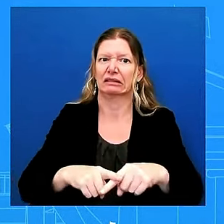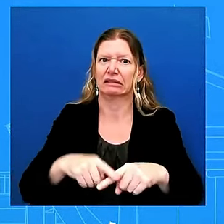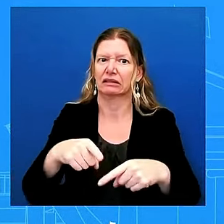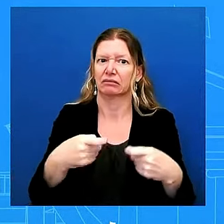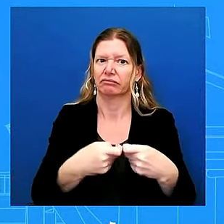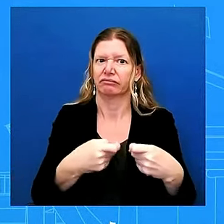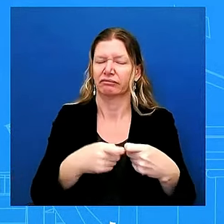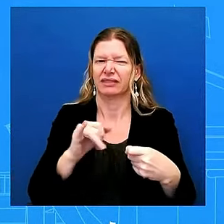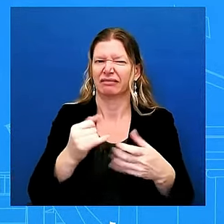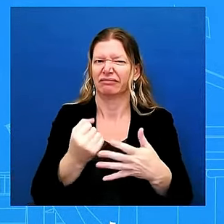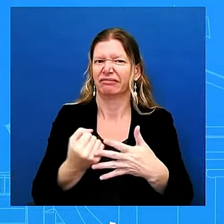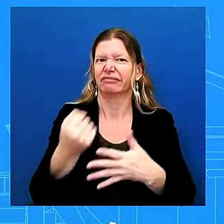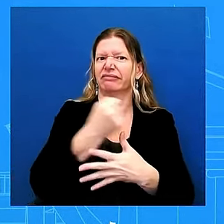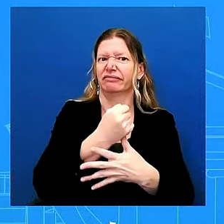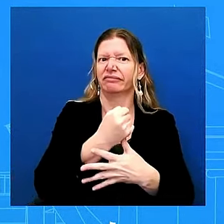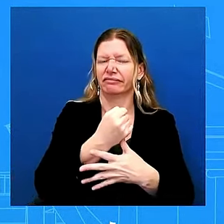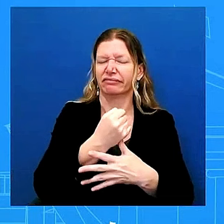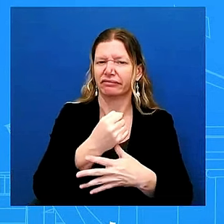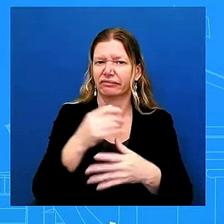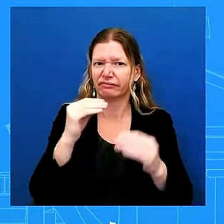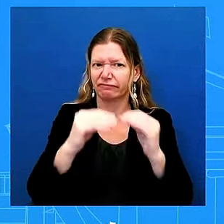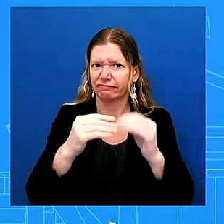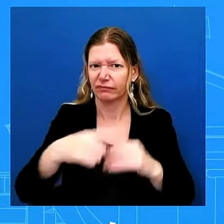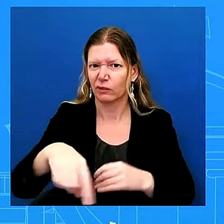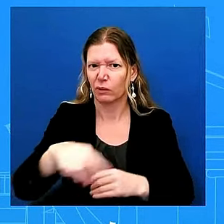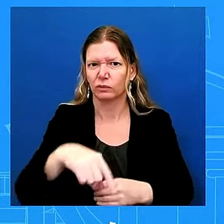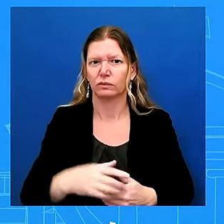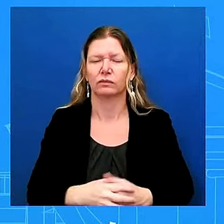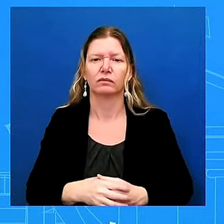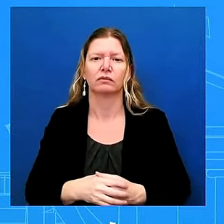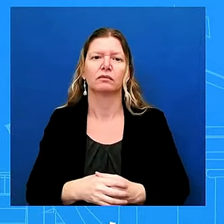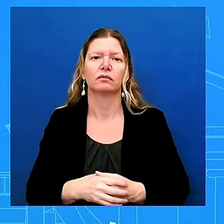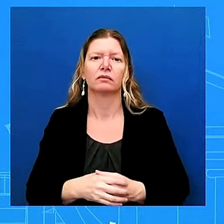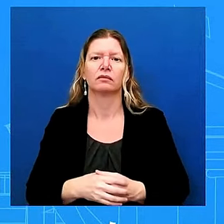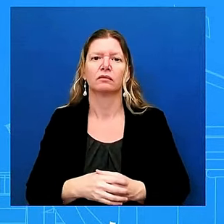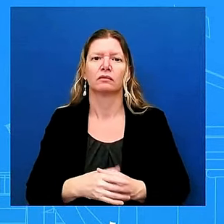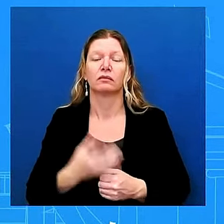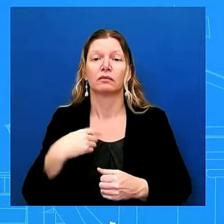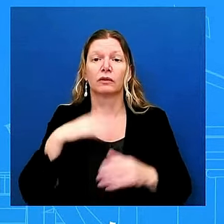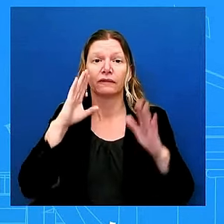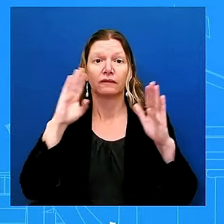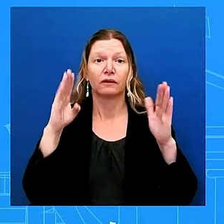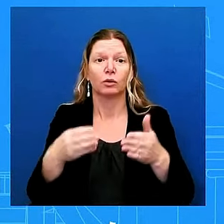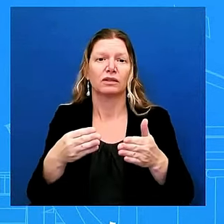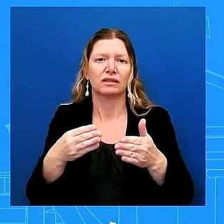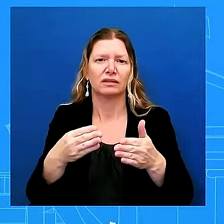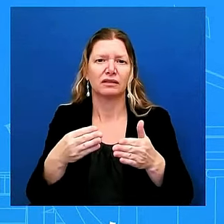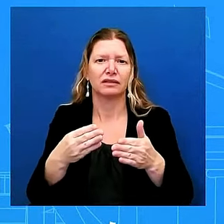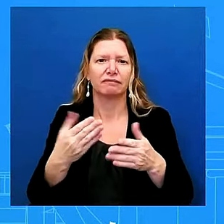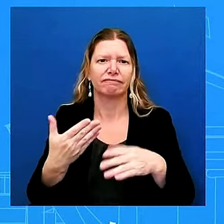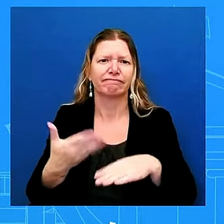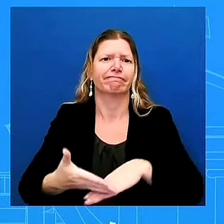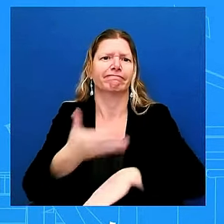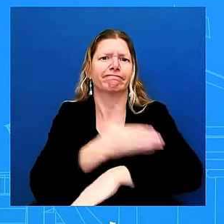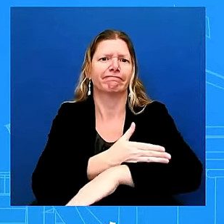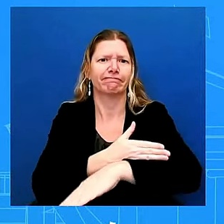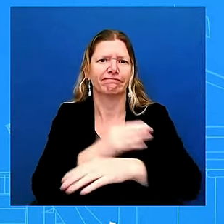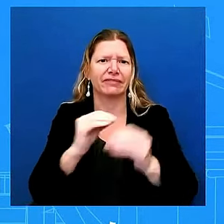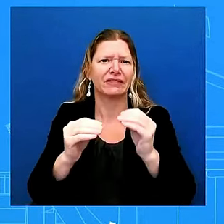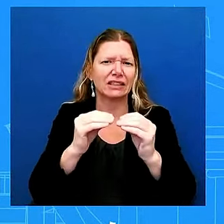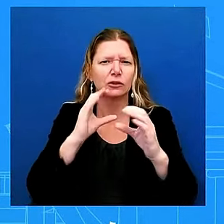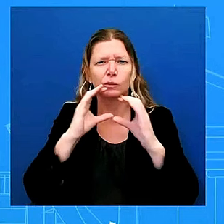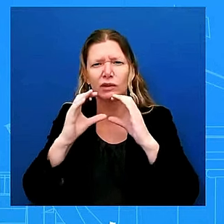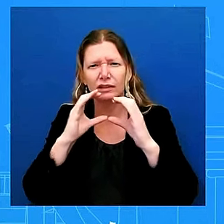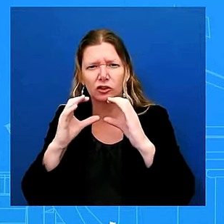we're also very focused on restoring communications capabilities fema the fcc